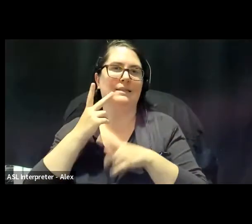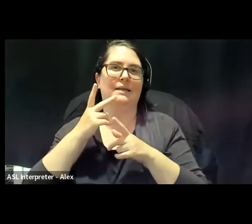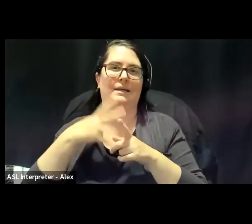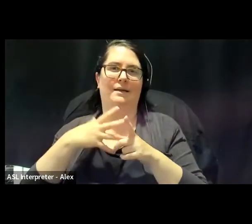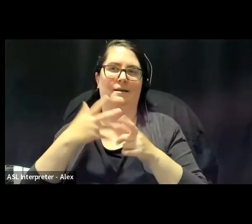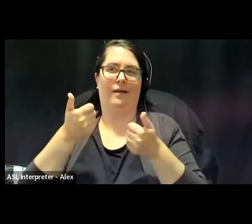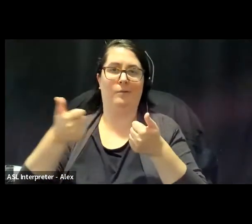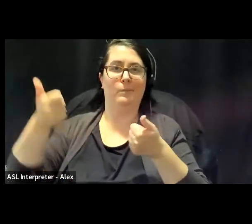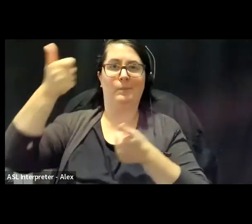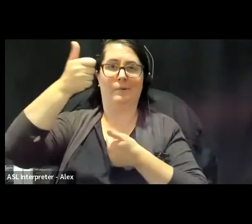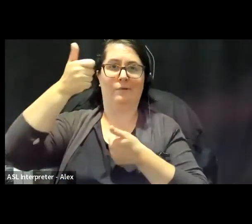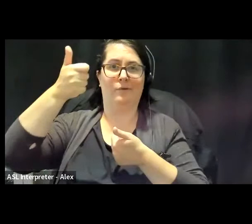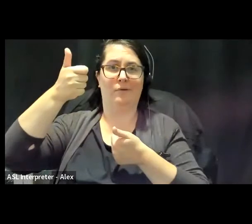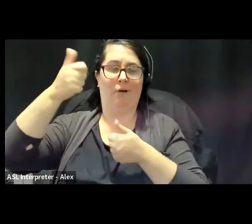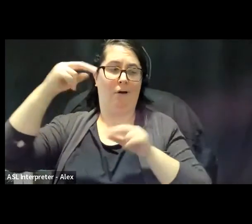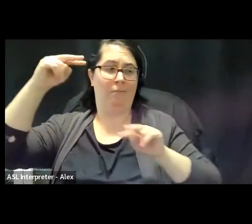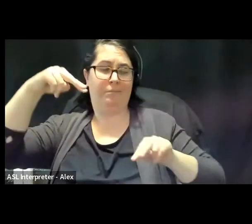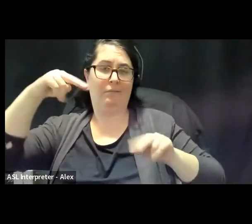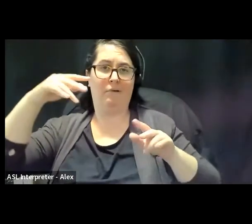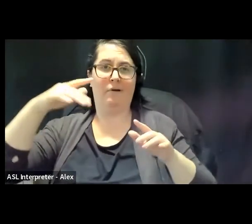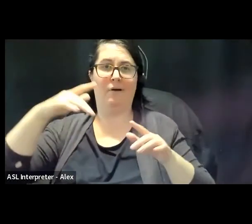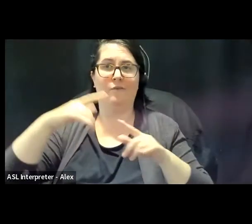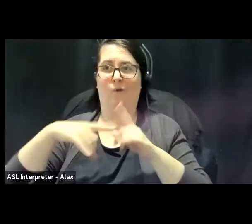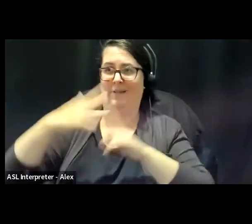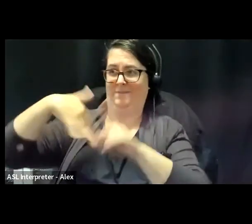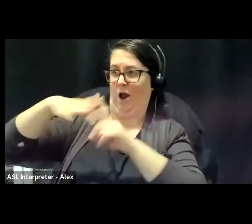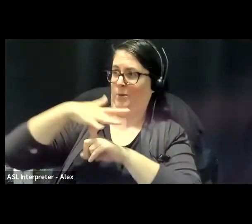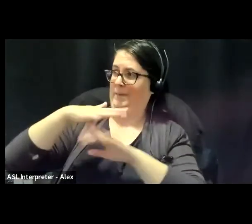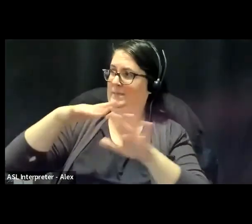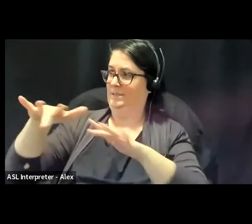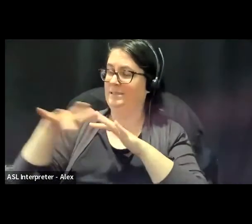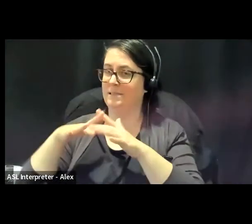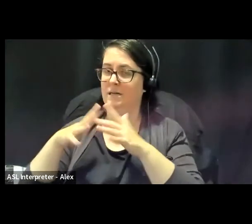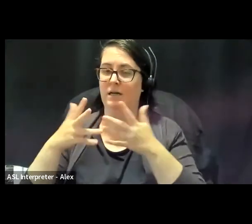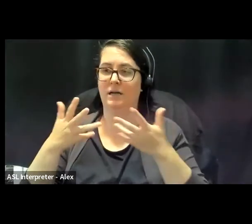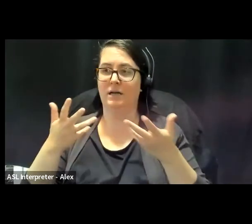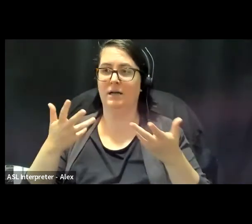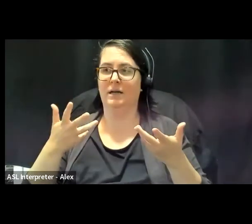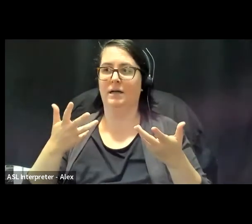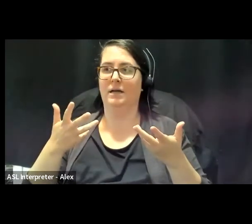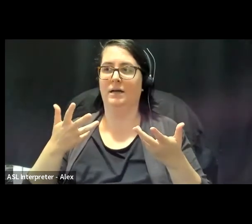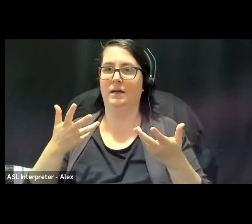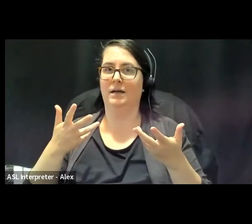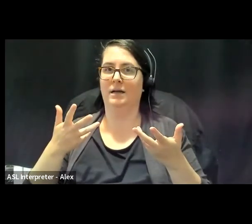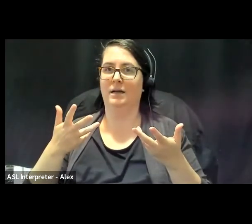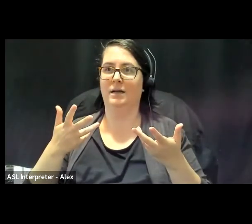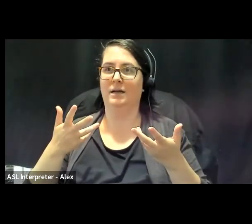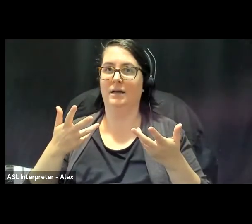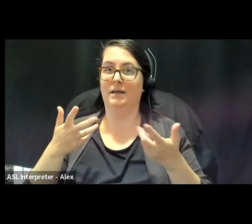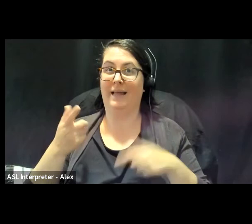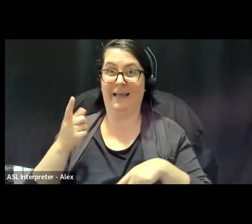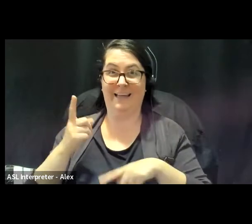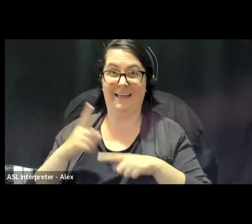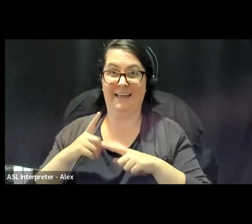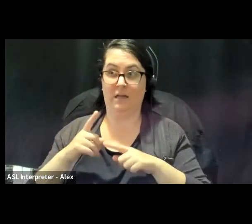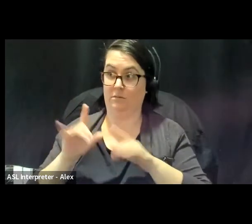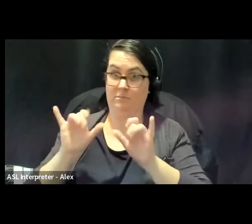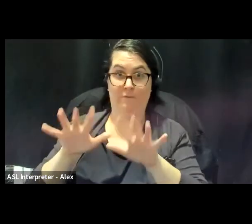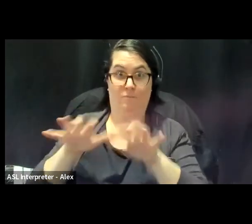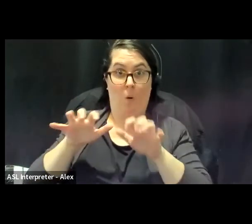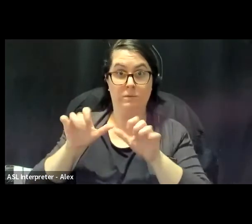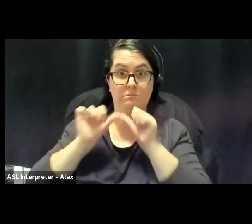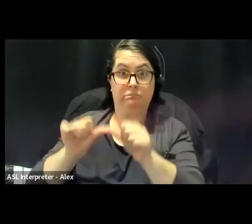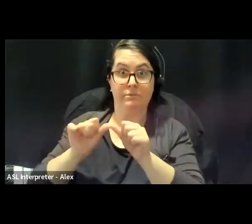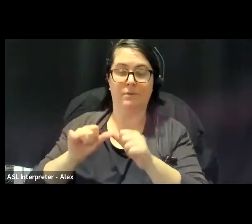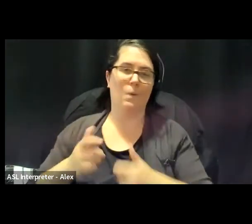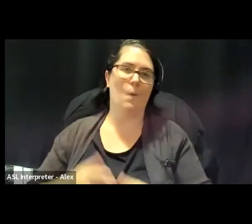side that has transformed, you know, the built environment, that none of these things are immutable, that absolutely history shows us